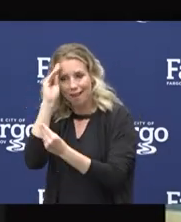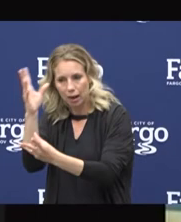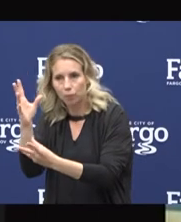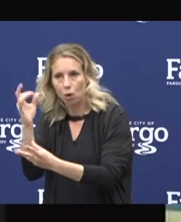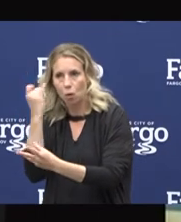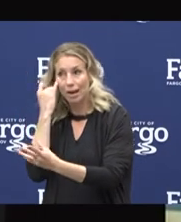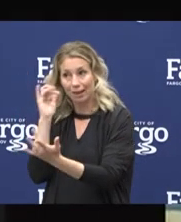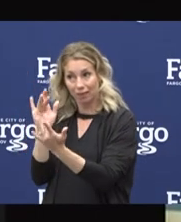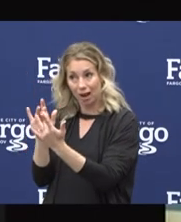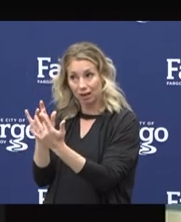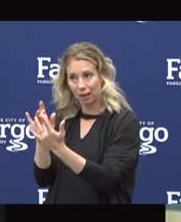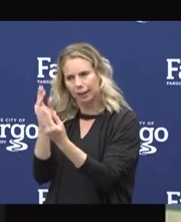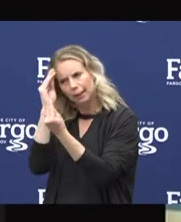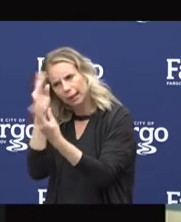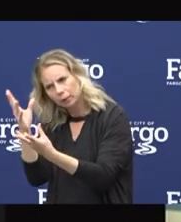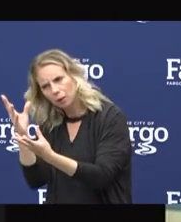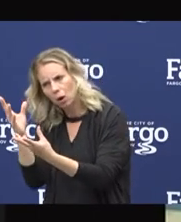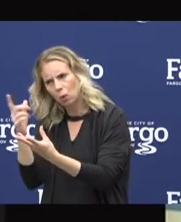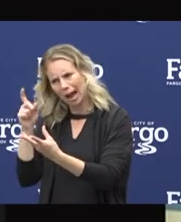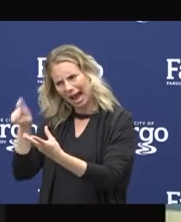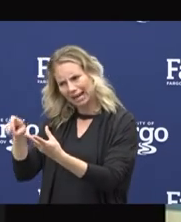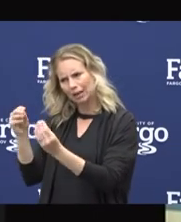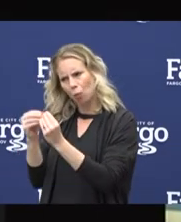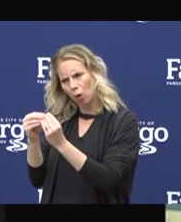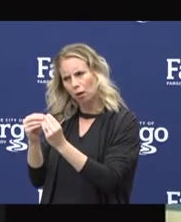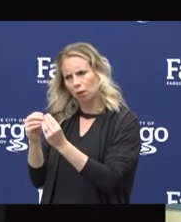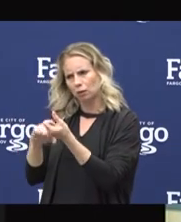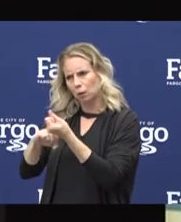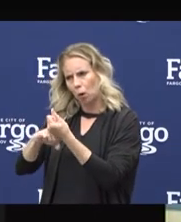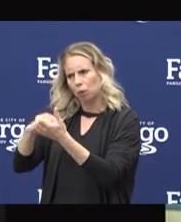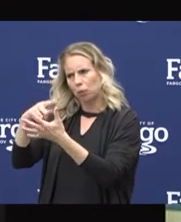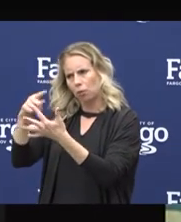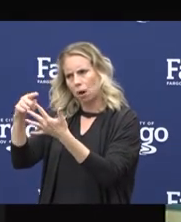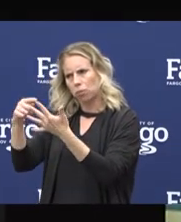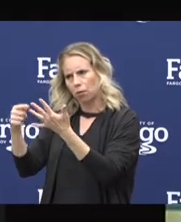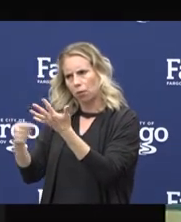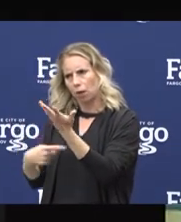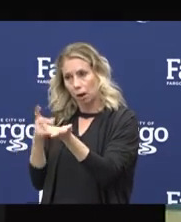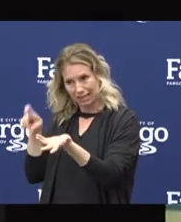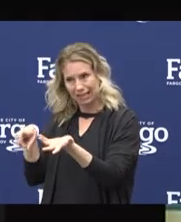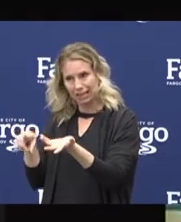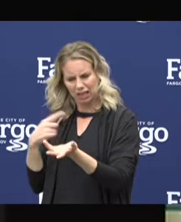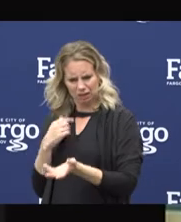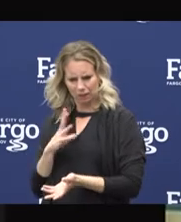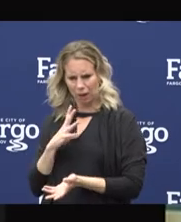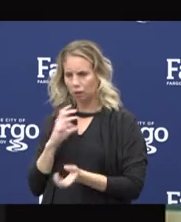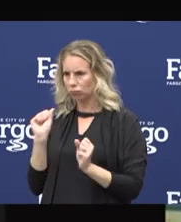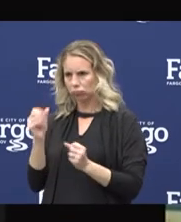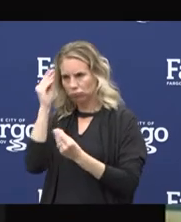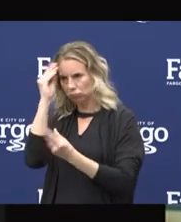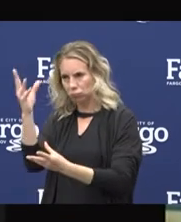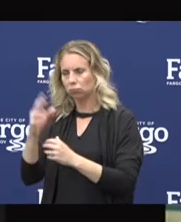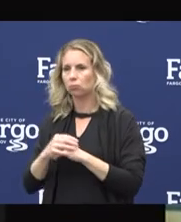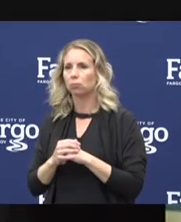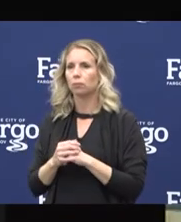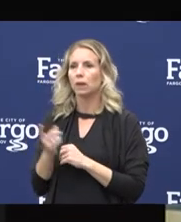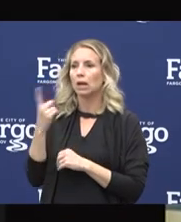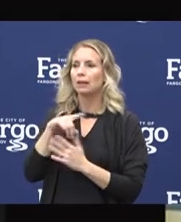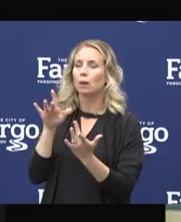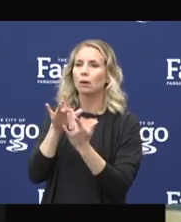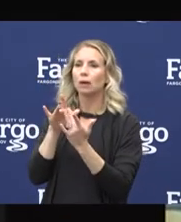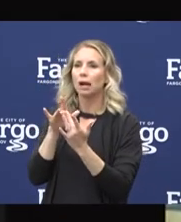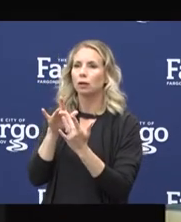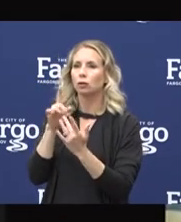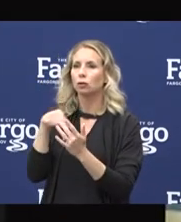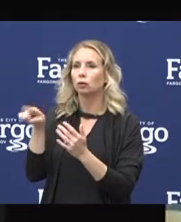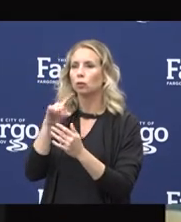tracer, it's to let them know if you need additional support. It's okay to say you need that additional support. And they will connect you to our core team